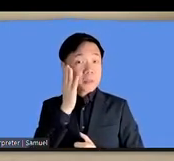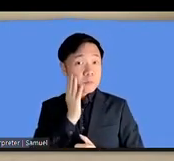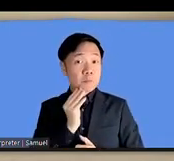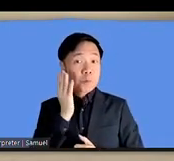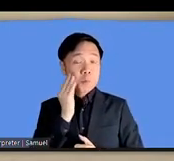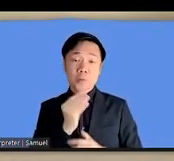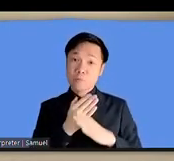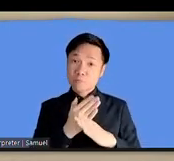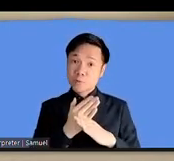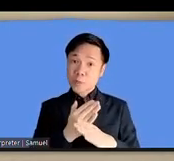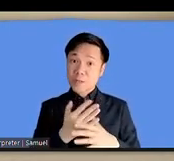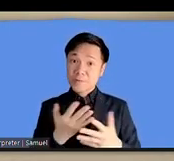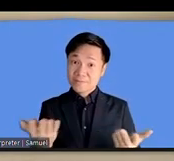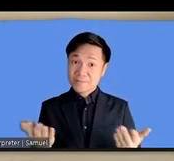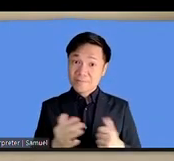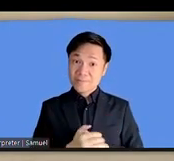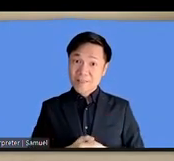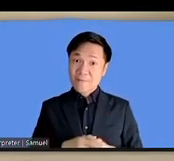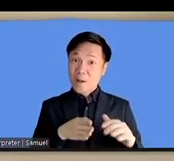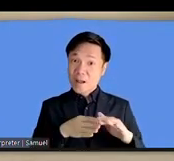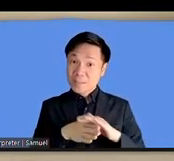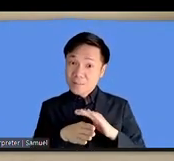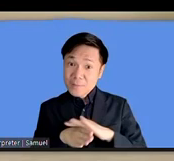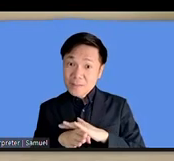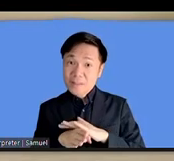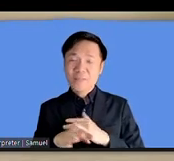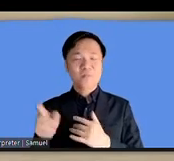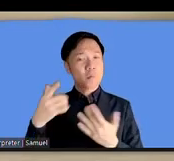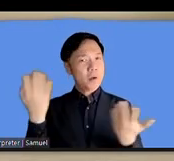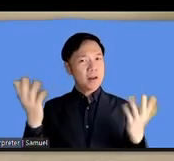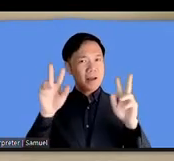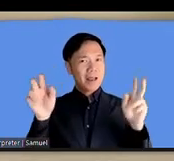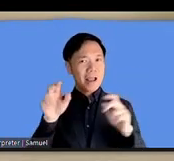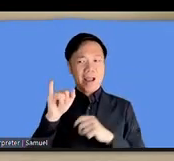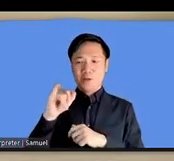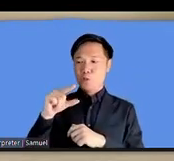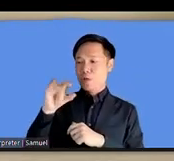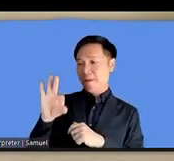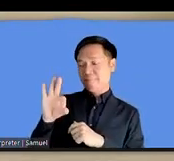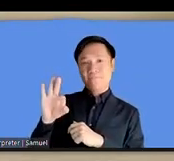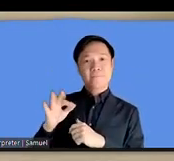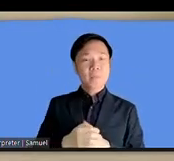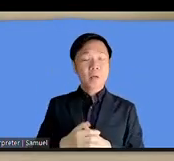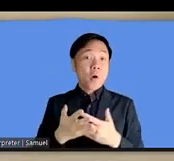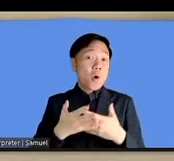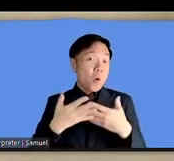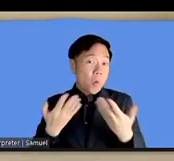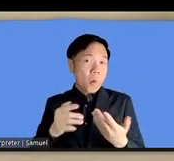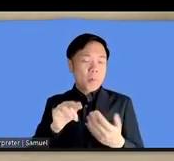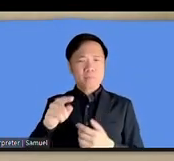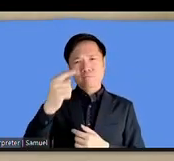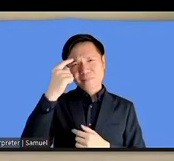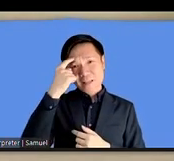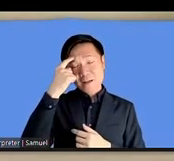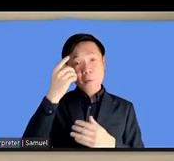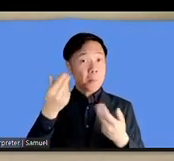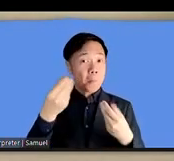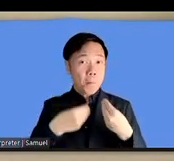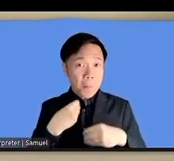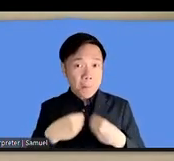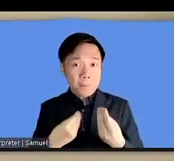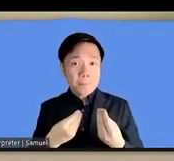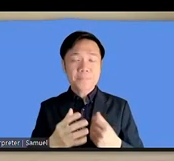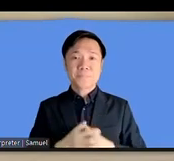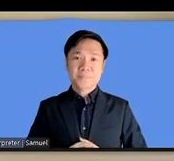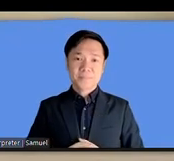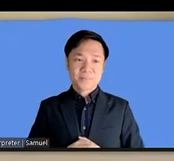regards to accessibility of the igf if you faced any issues or problems you have